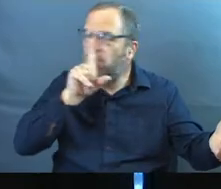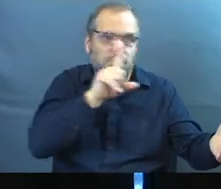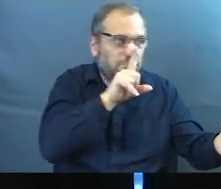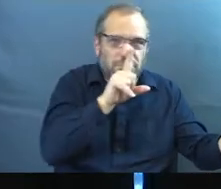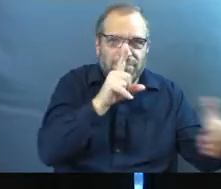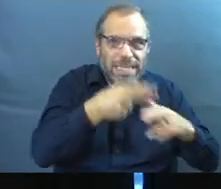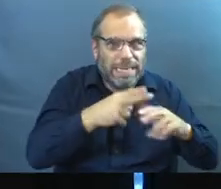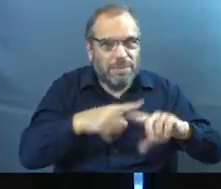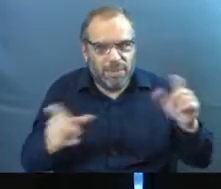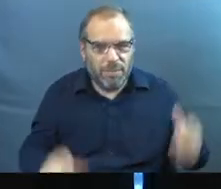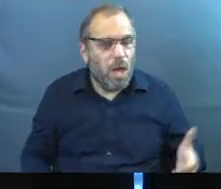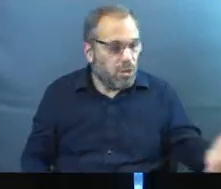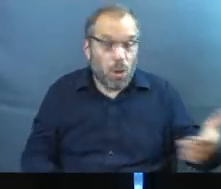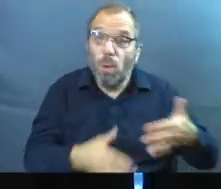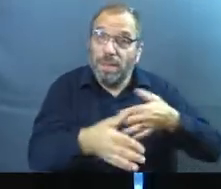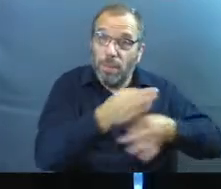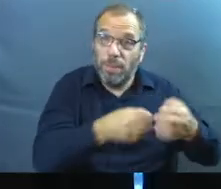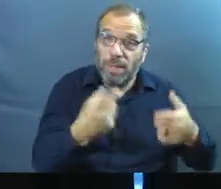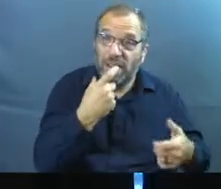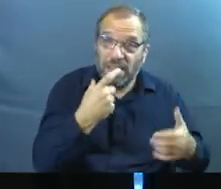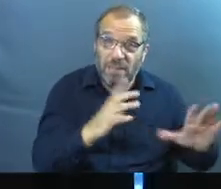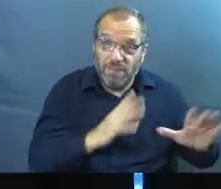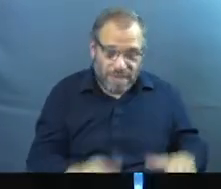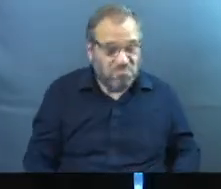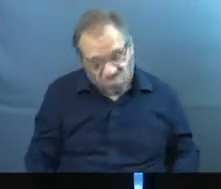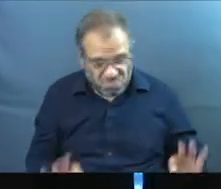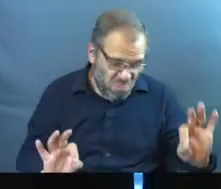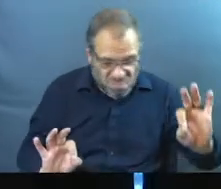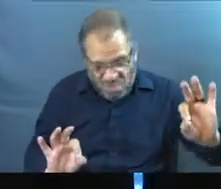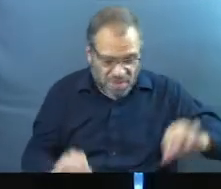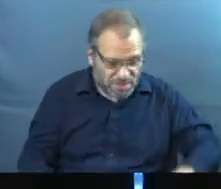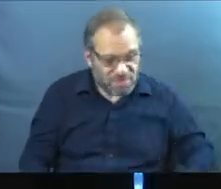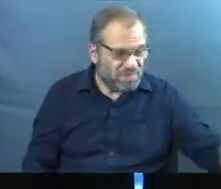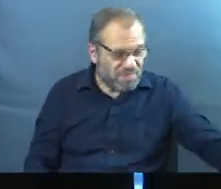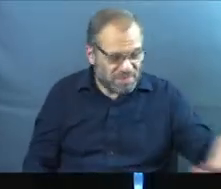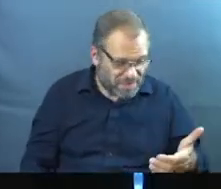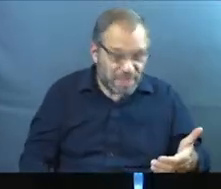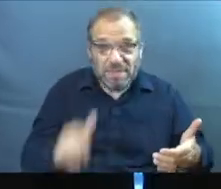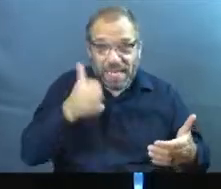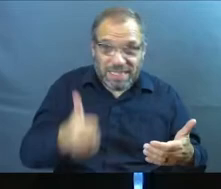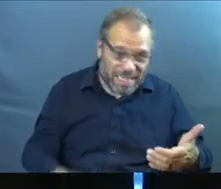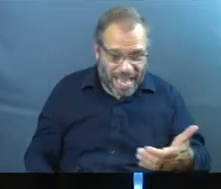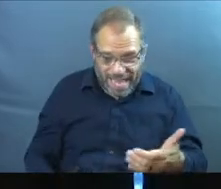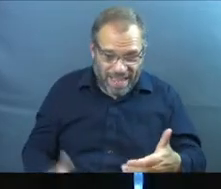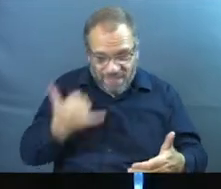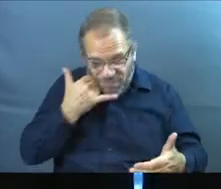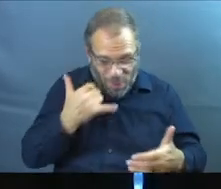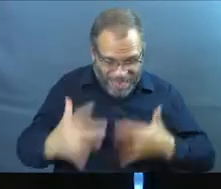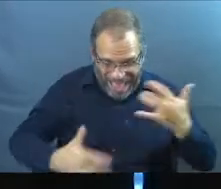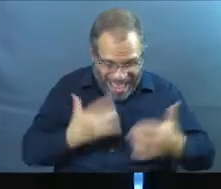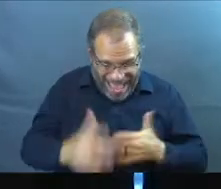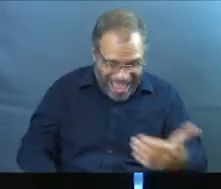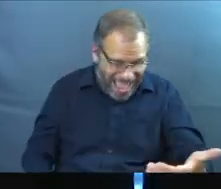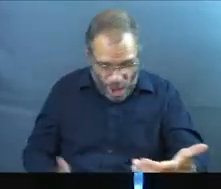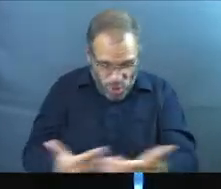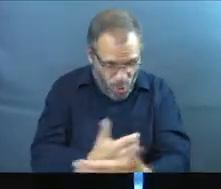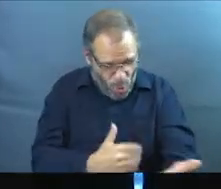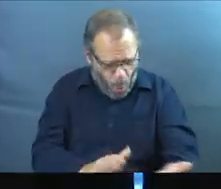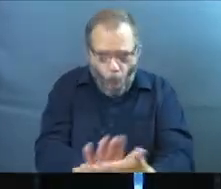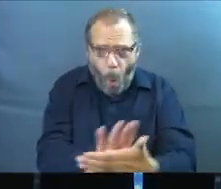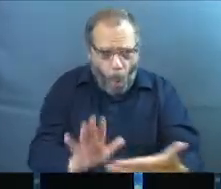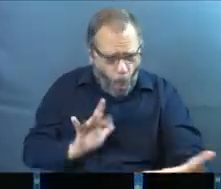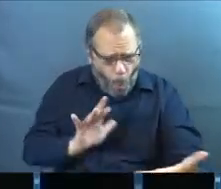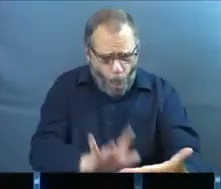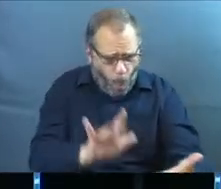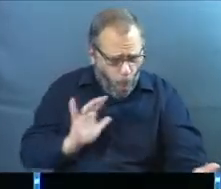somewhere else. And they replaced my screen, right? It's like, oh, we can fix iPhone screens. Cool. They did it. Came back like the next day. Got my phone. Was excited. Looked brand new. Clean.